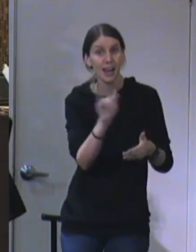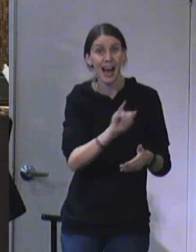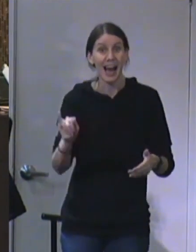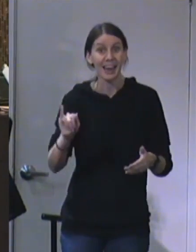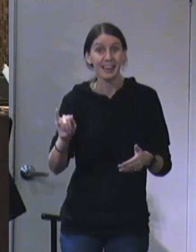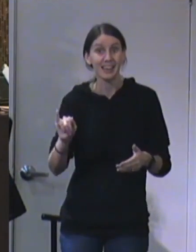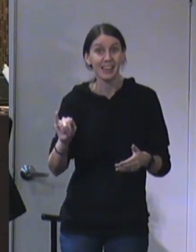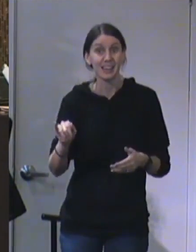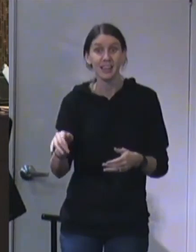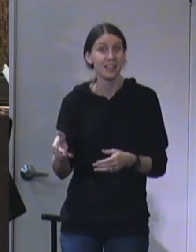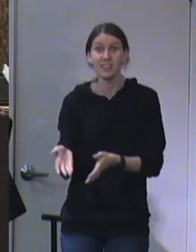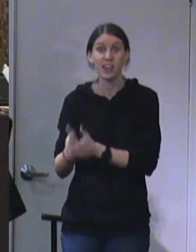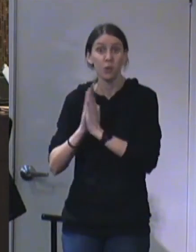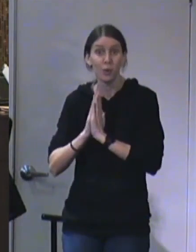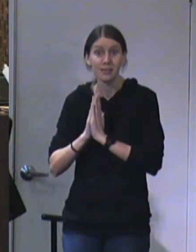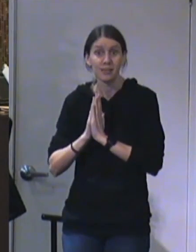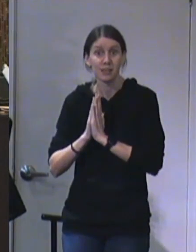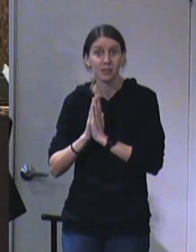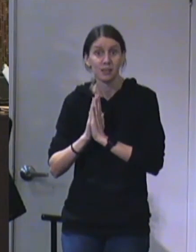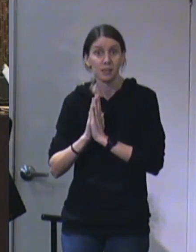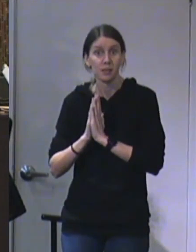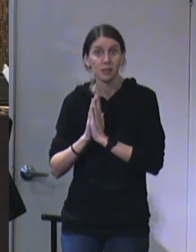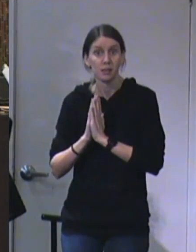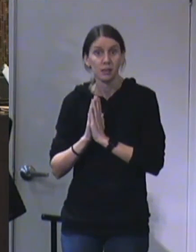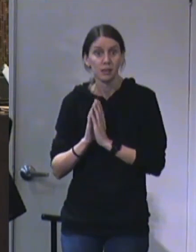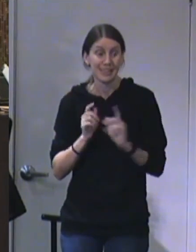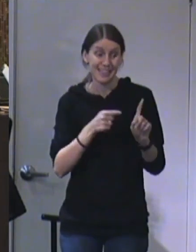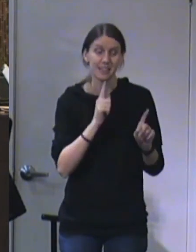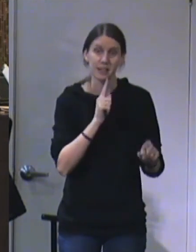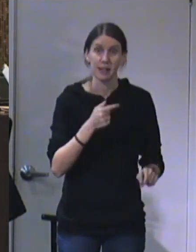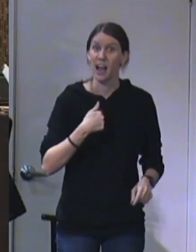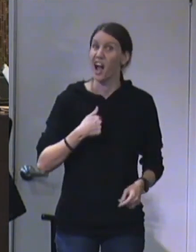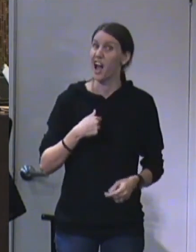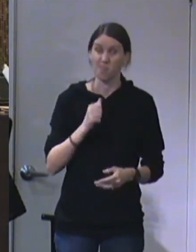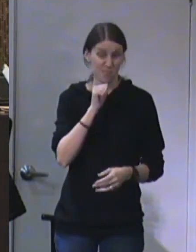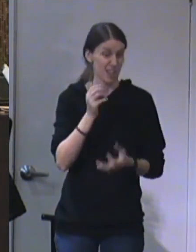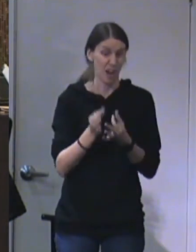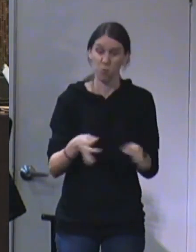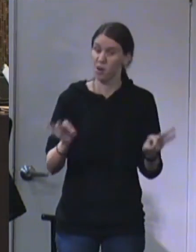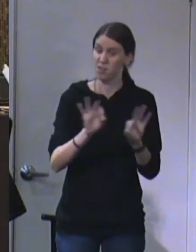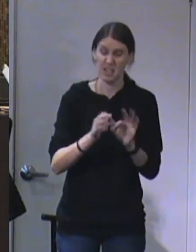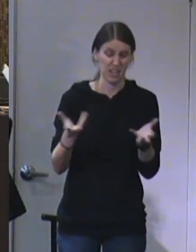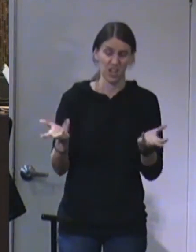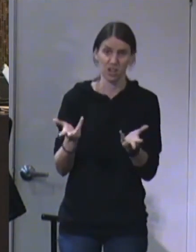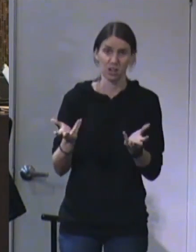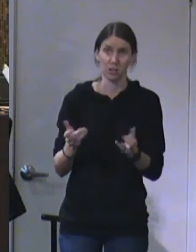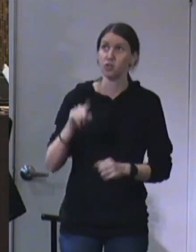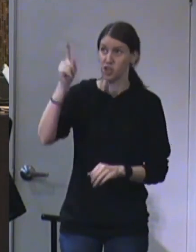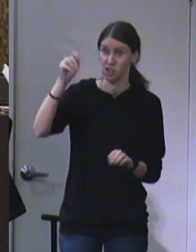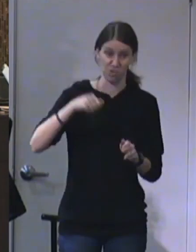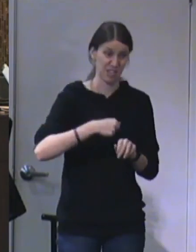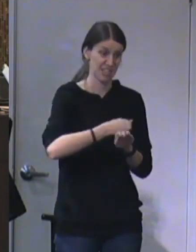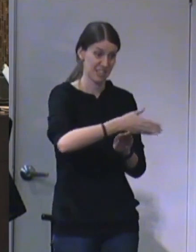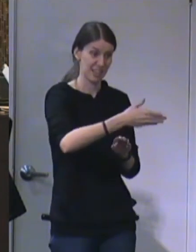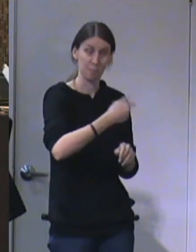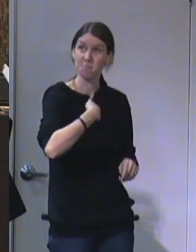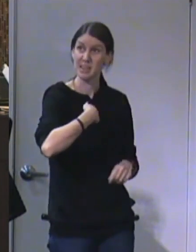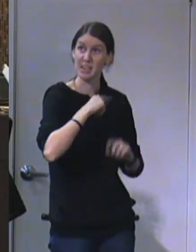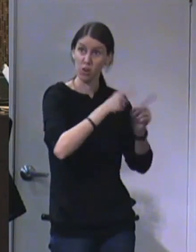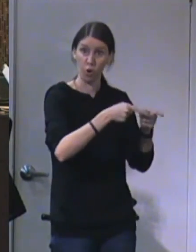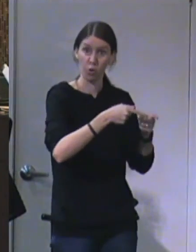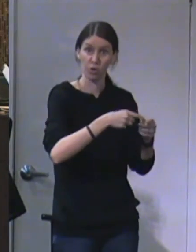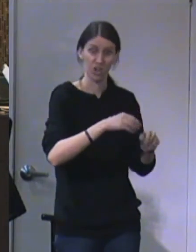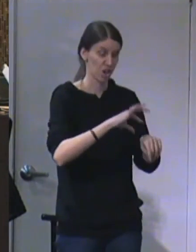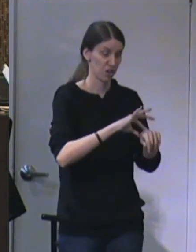didn't even ask for it. He said, I'm not worthy to be here. He was saying, if you send me back right now or just